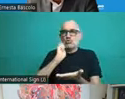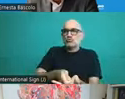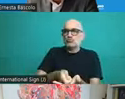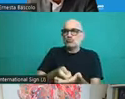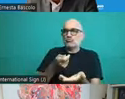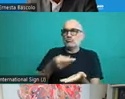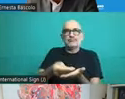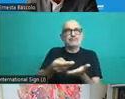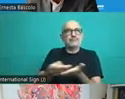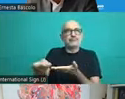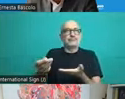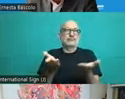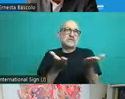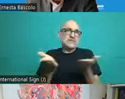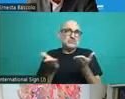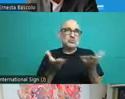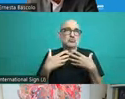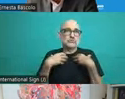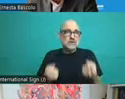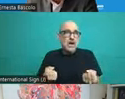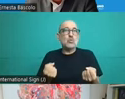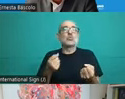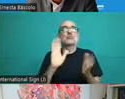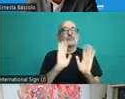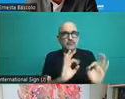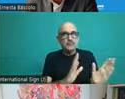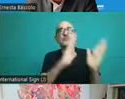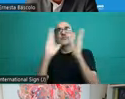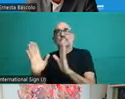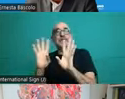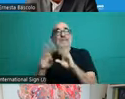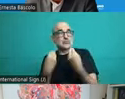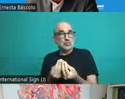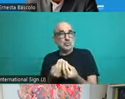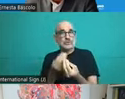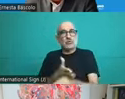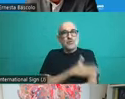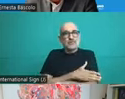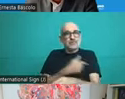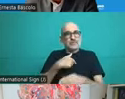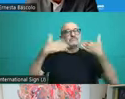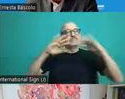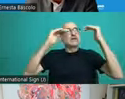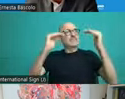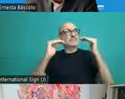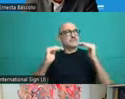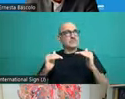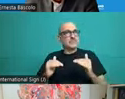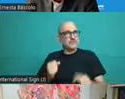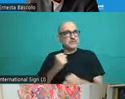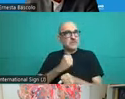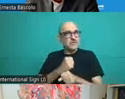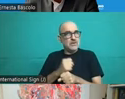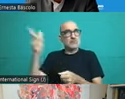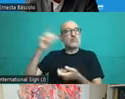that some prior work that Pau has done to understand the gaps. The